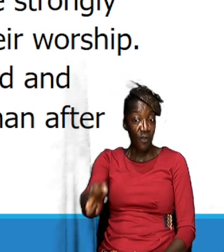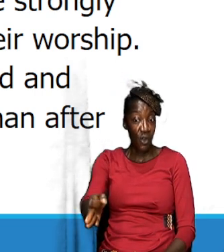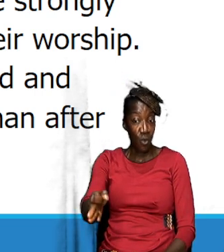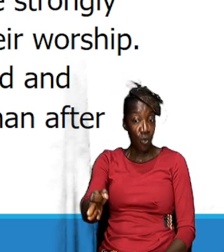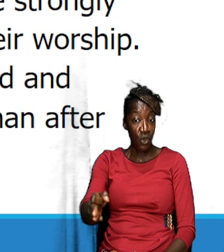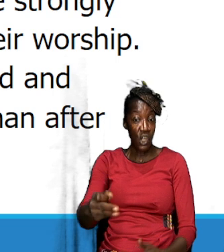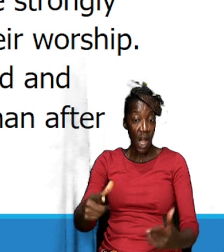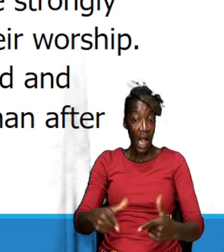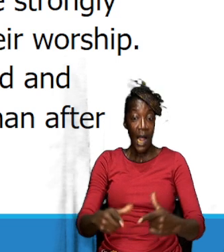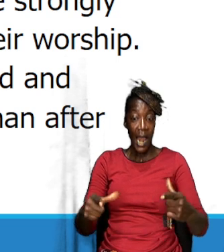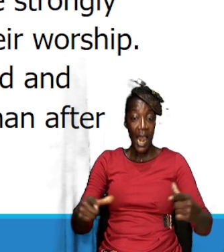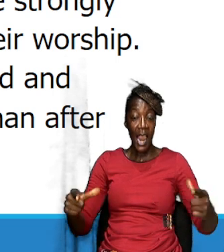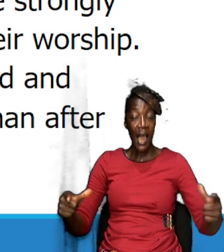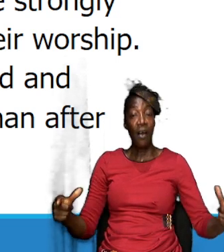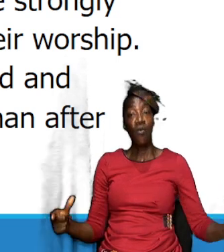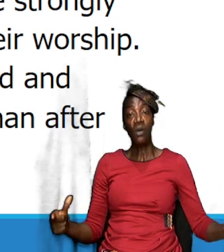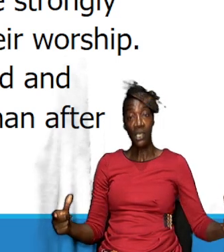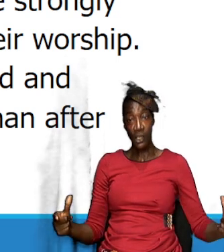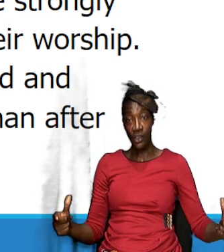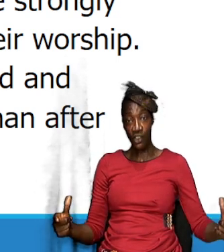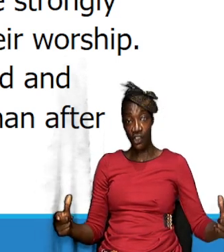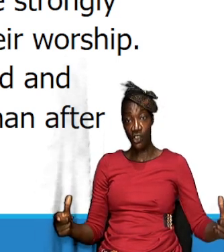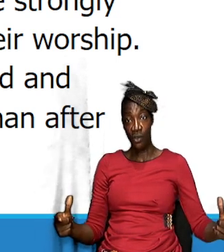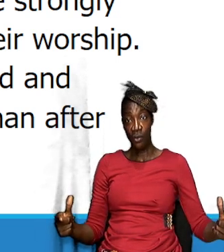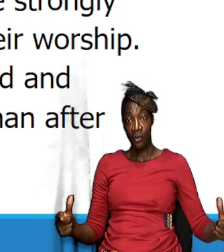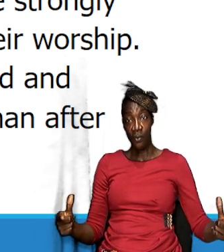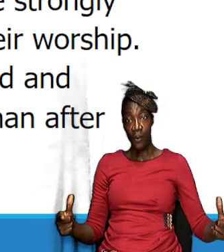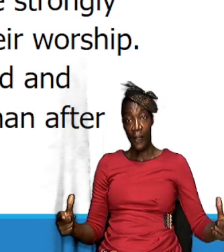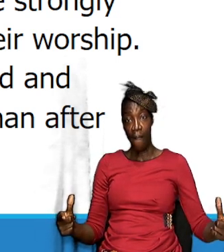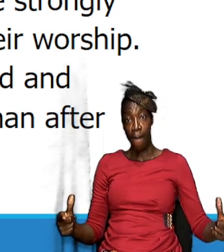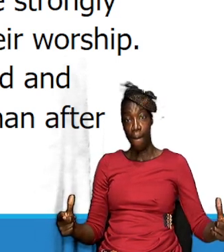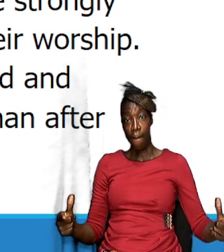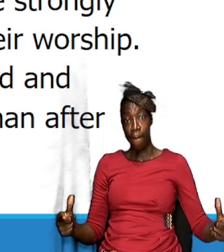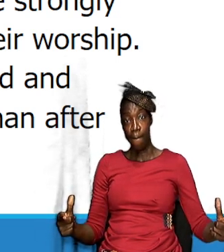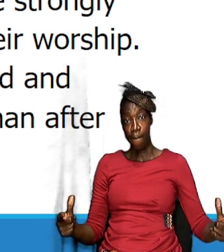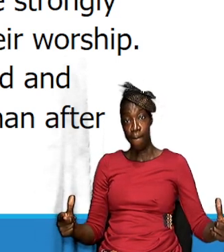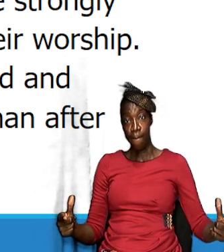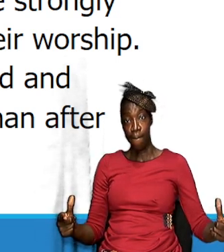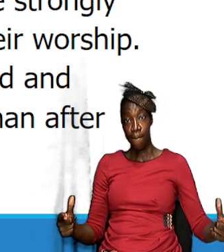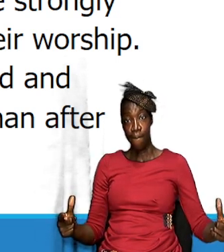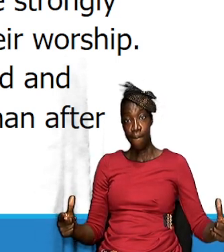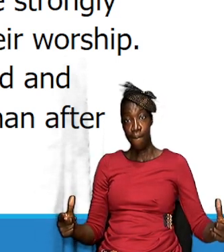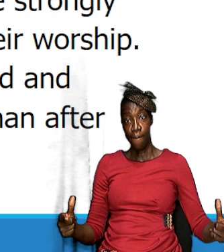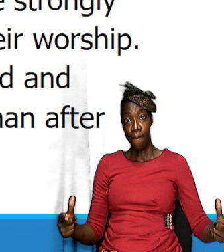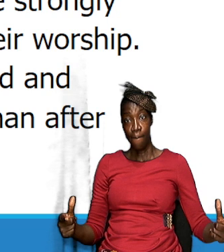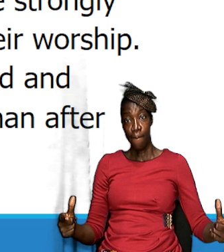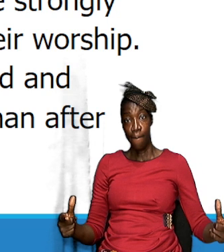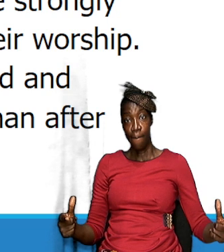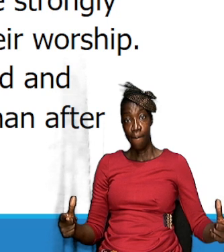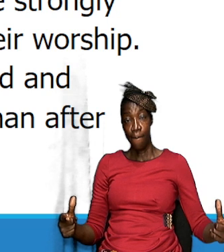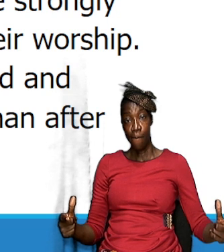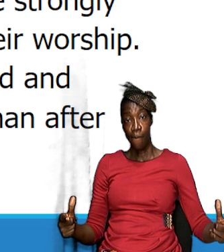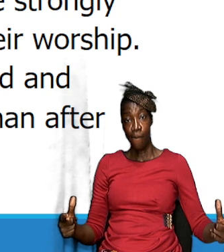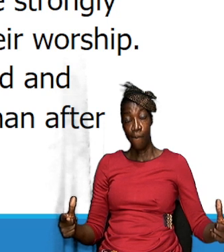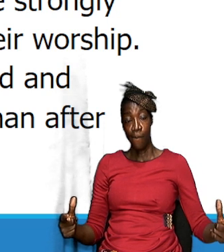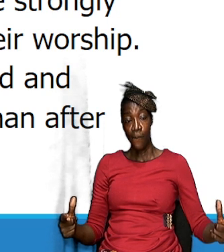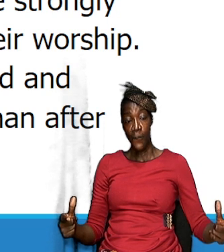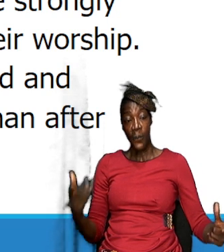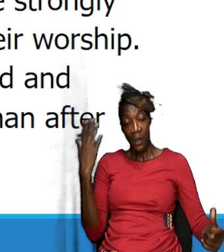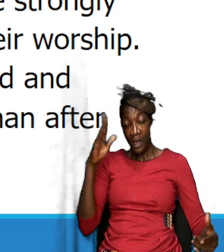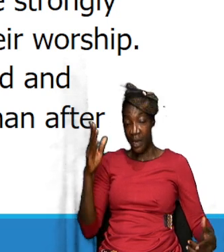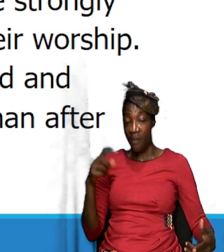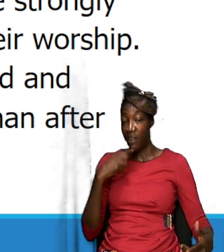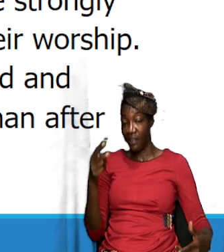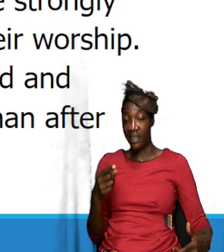here so he didn't point to the patriarchs of old he didn't point to David and